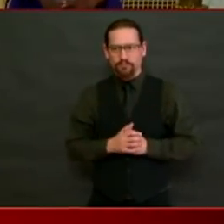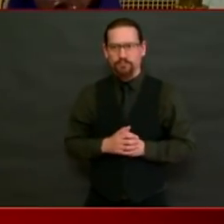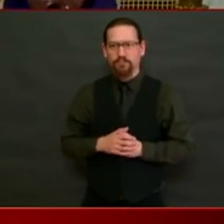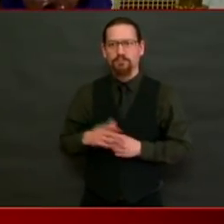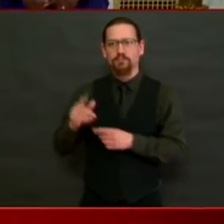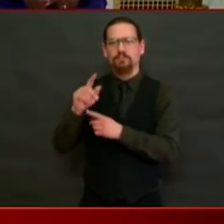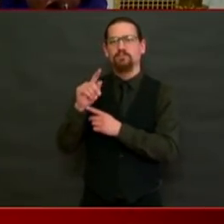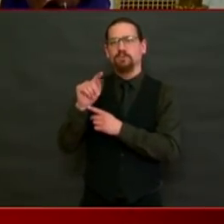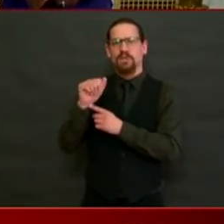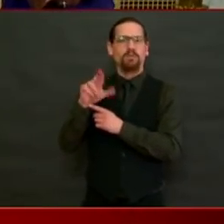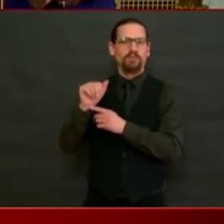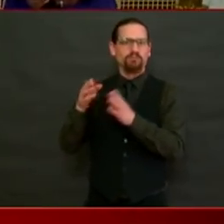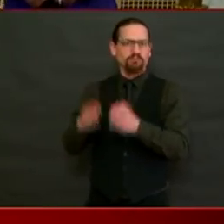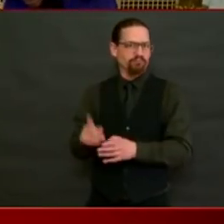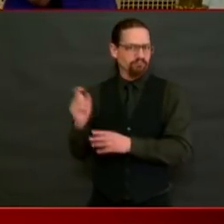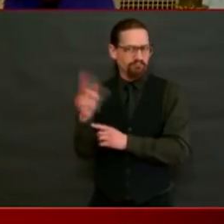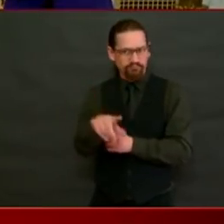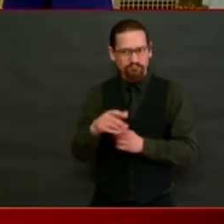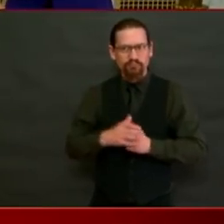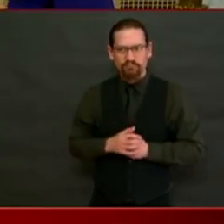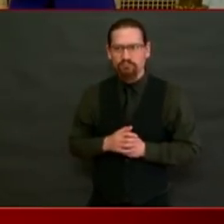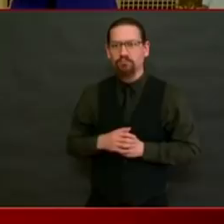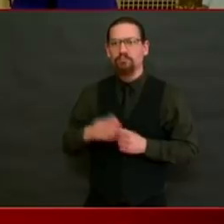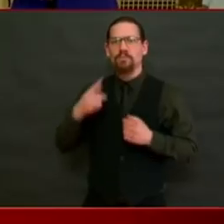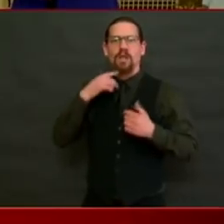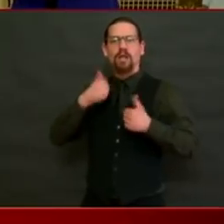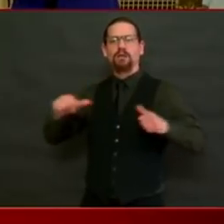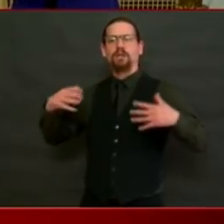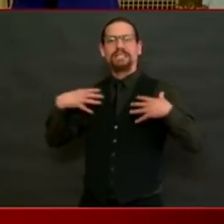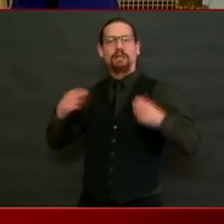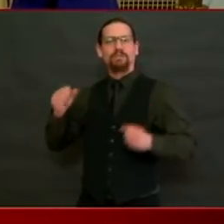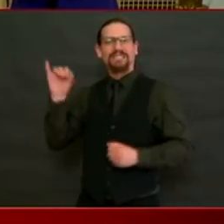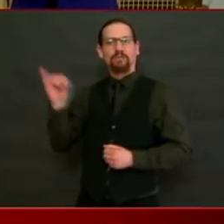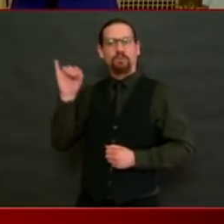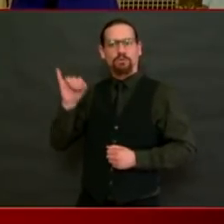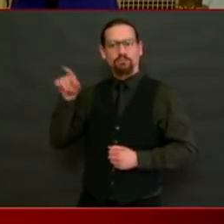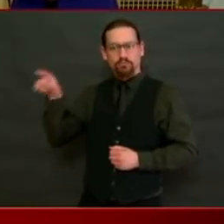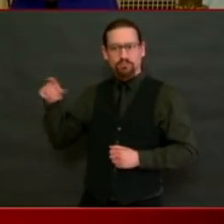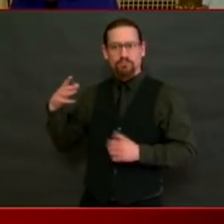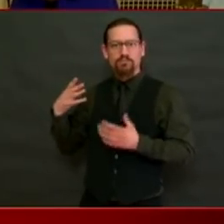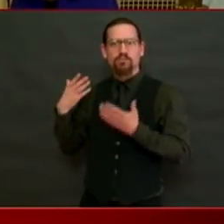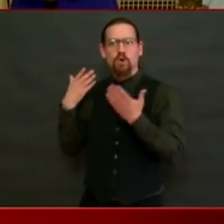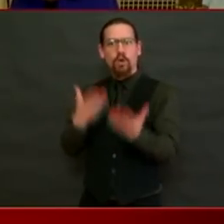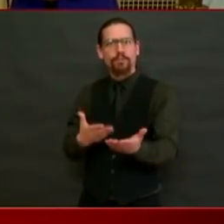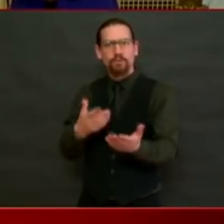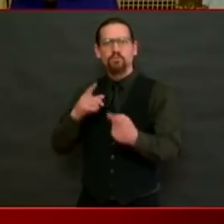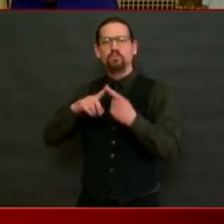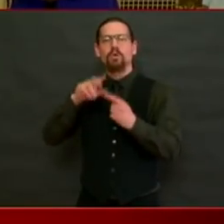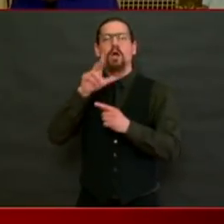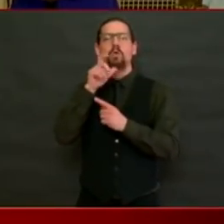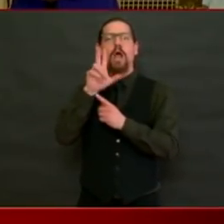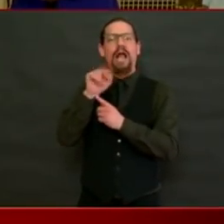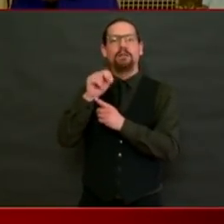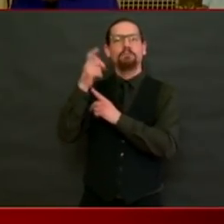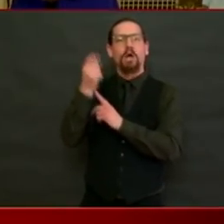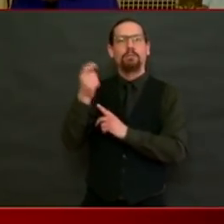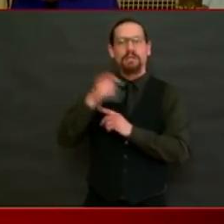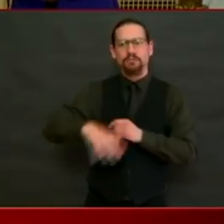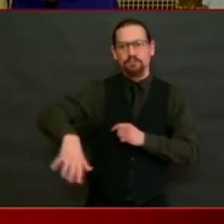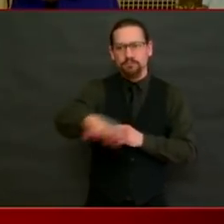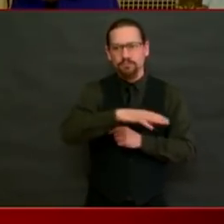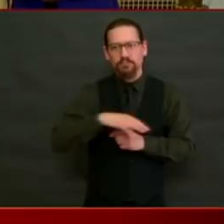any health insurers offering plans for those laid off or unemployed since the crisis struggling with prescription costs around